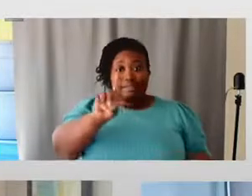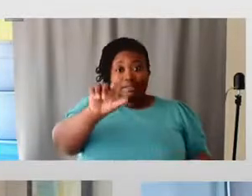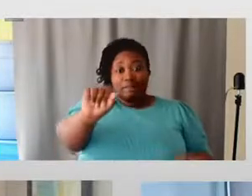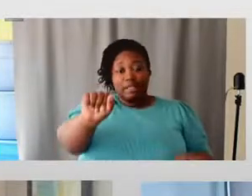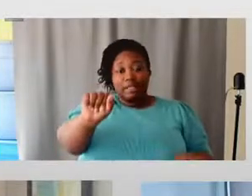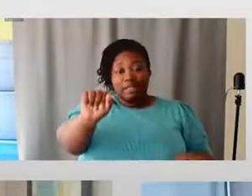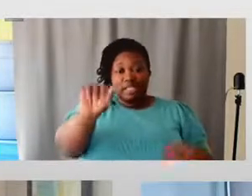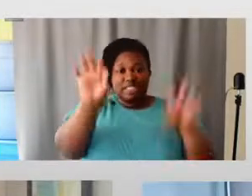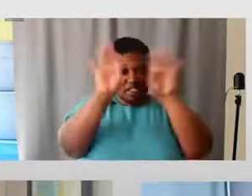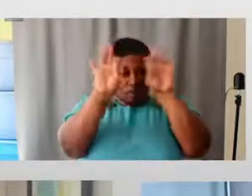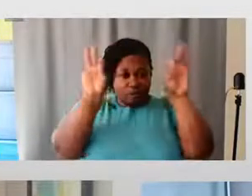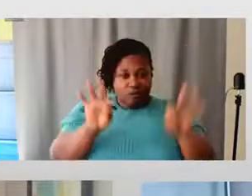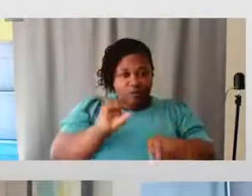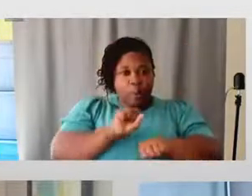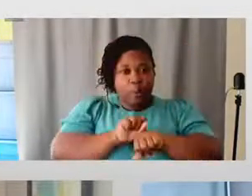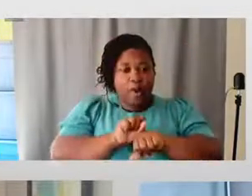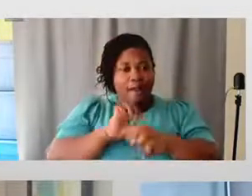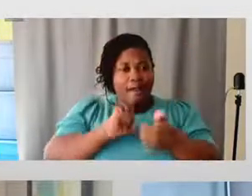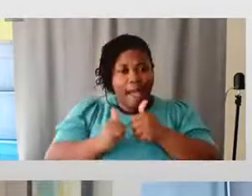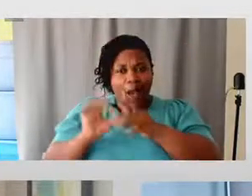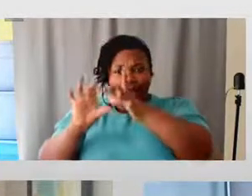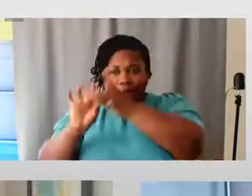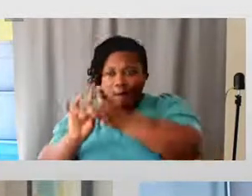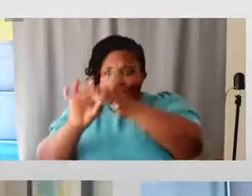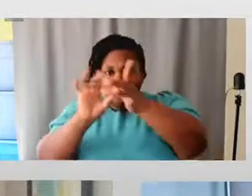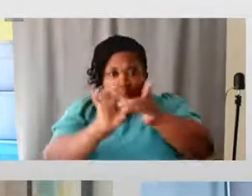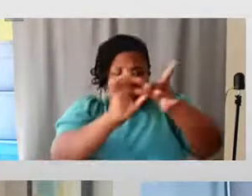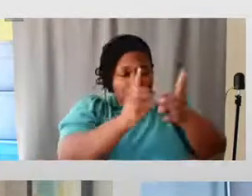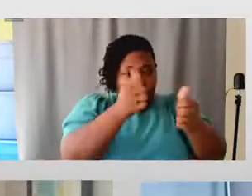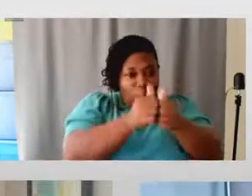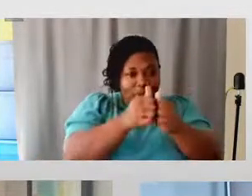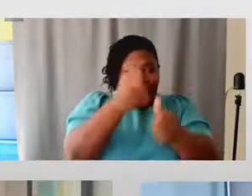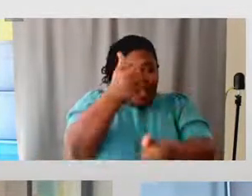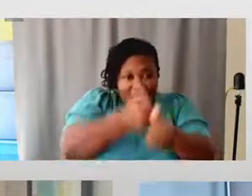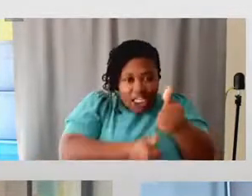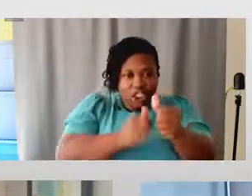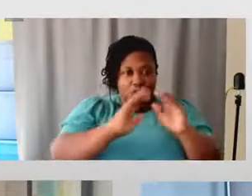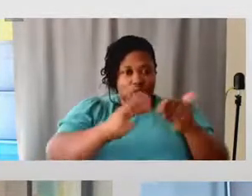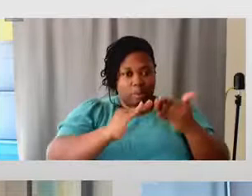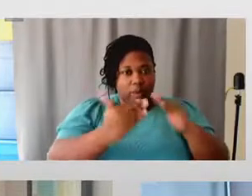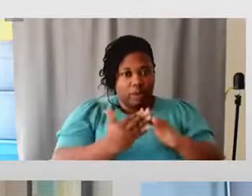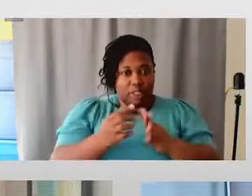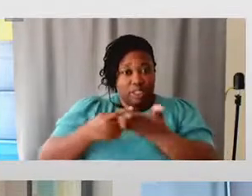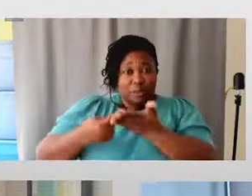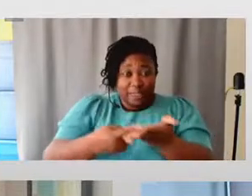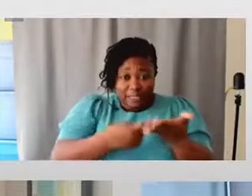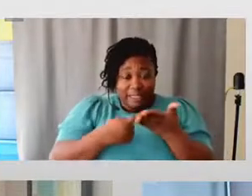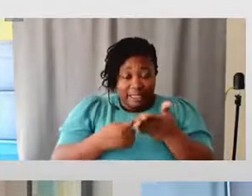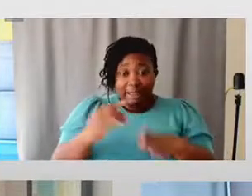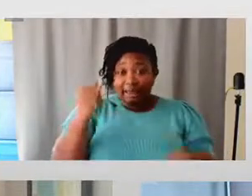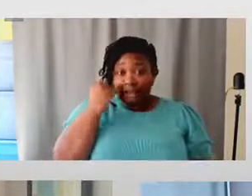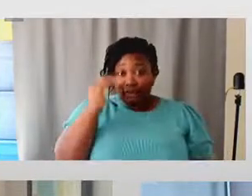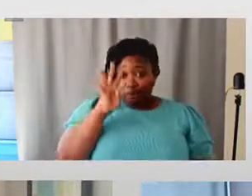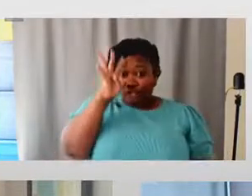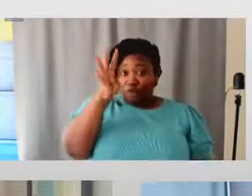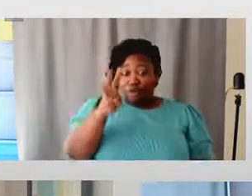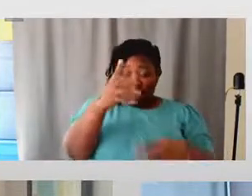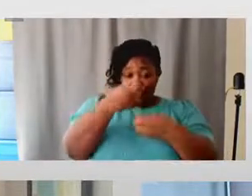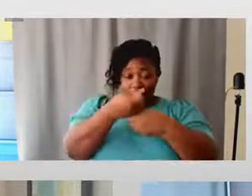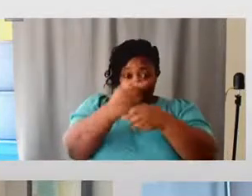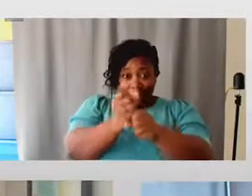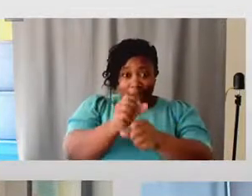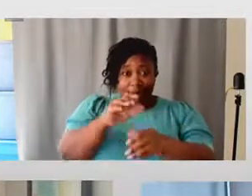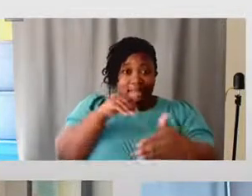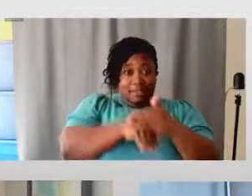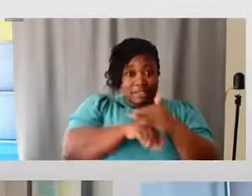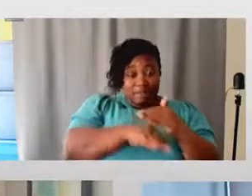that then connects with every single community that we're talking about. If we create accessibility for the disabled community, we will then